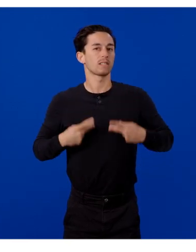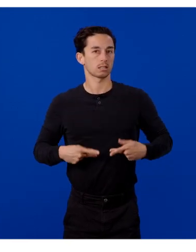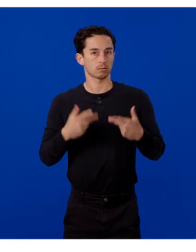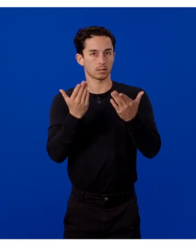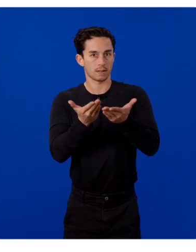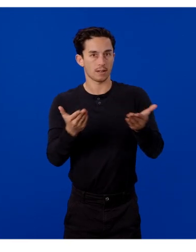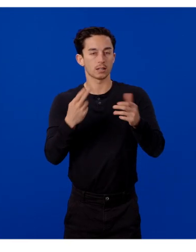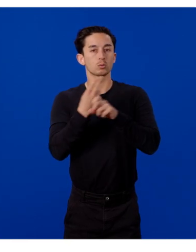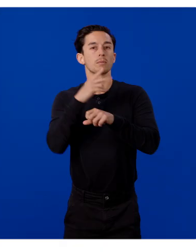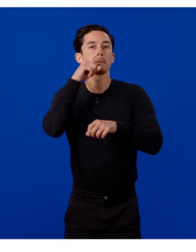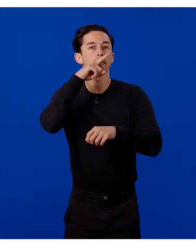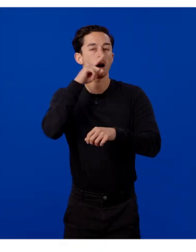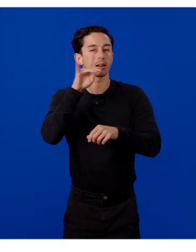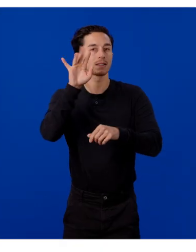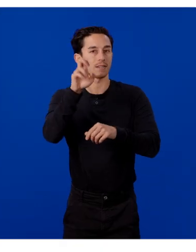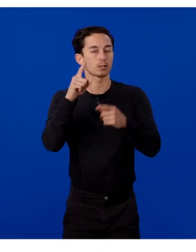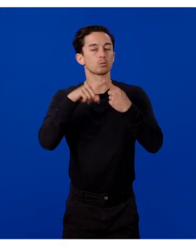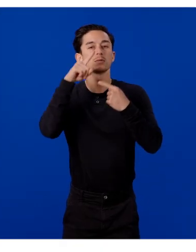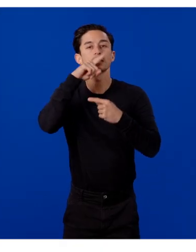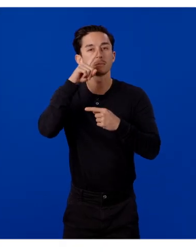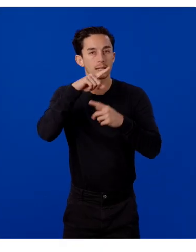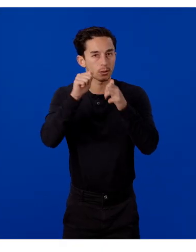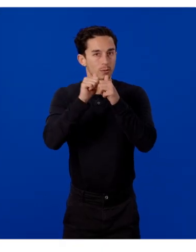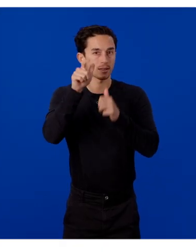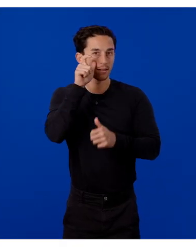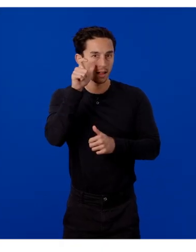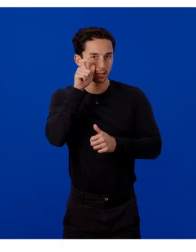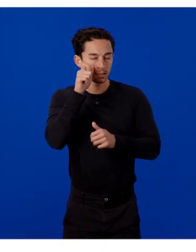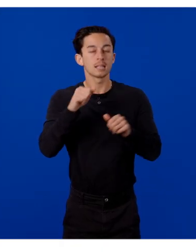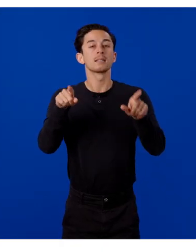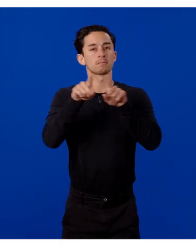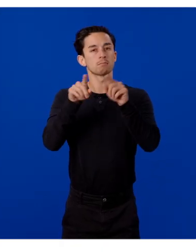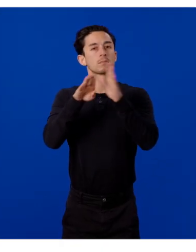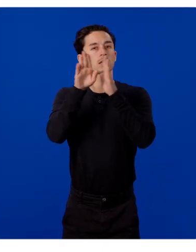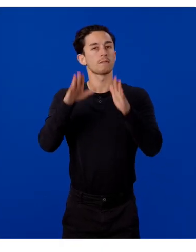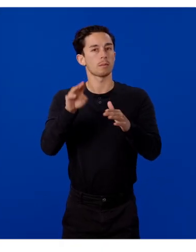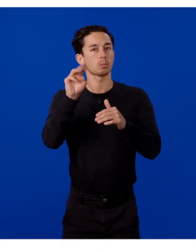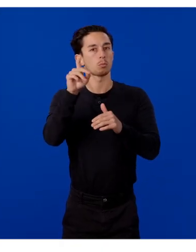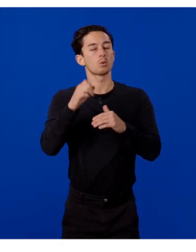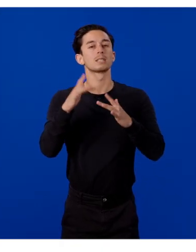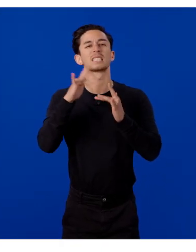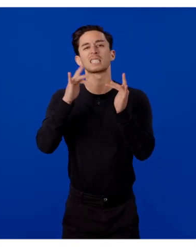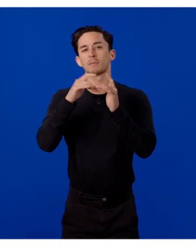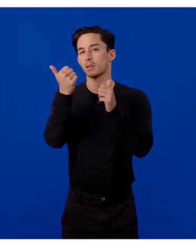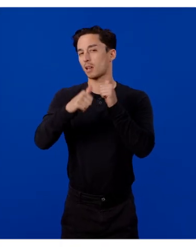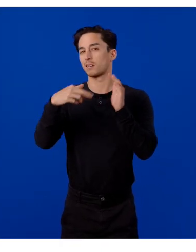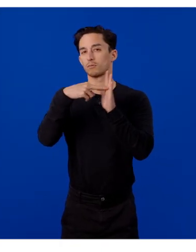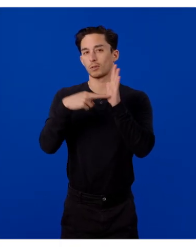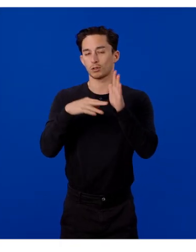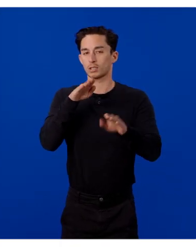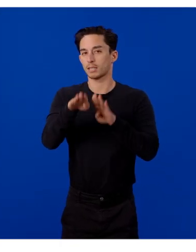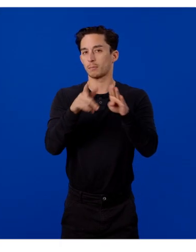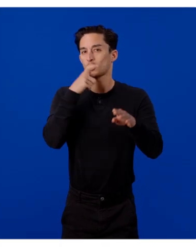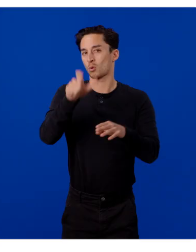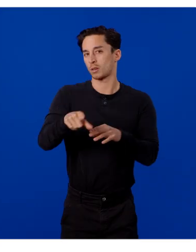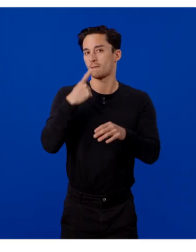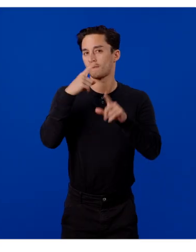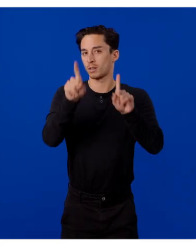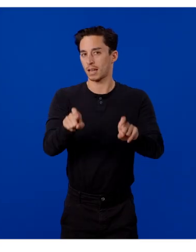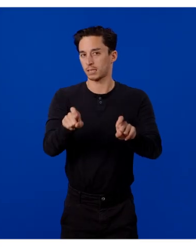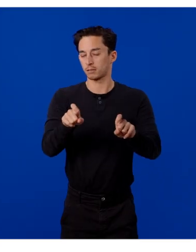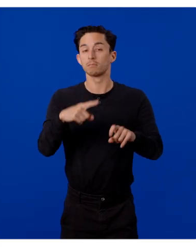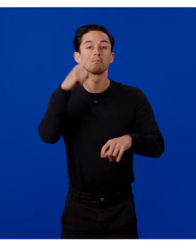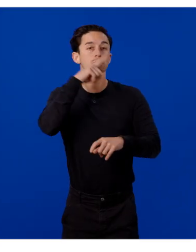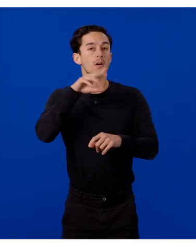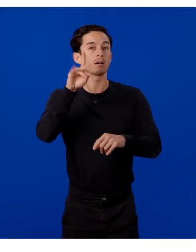kit to simulate interactions with the classes. And same as with developer mode, skip unnecessary registration steps during development. Mock